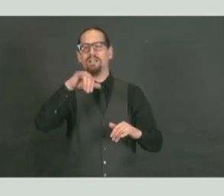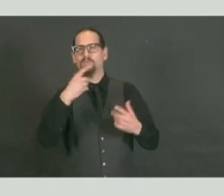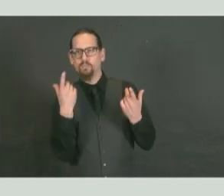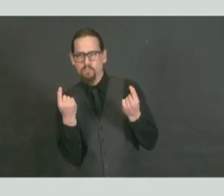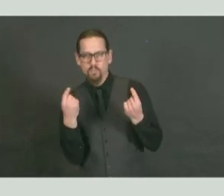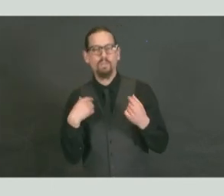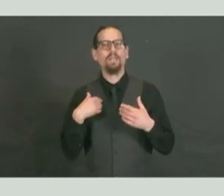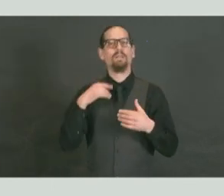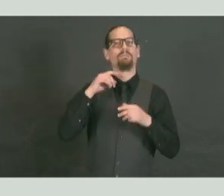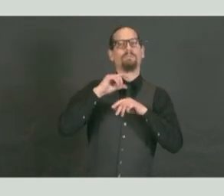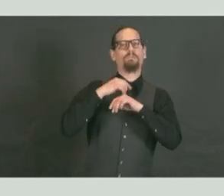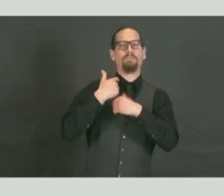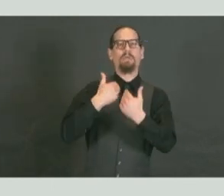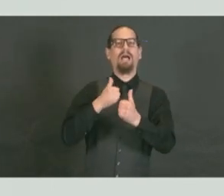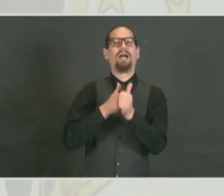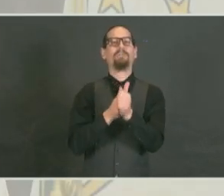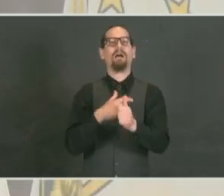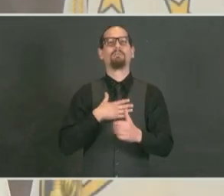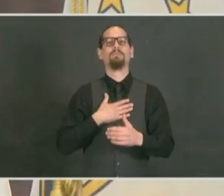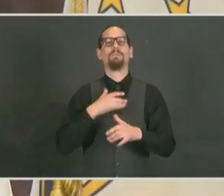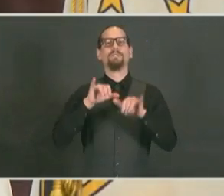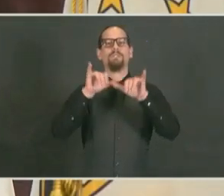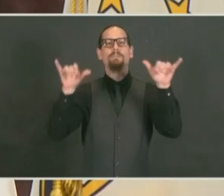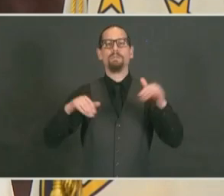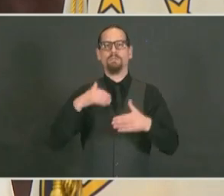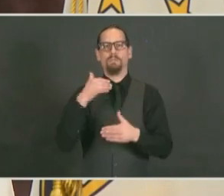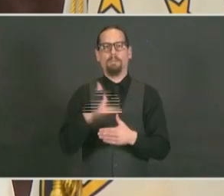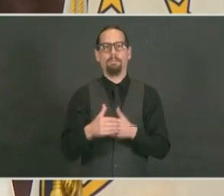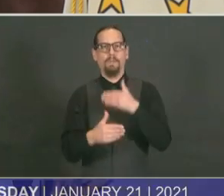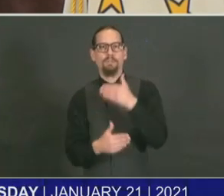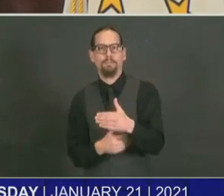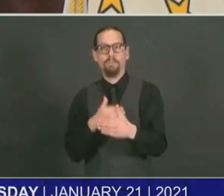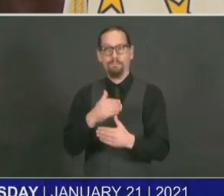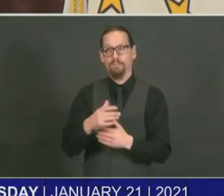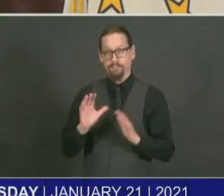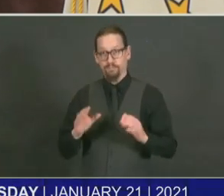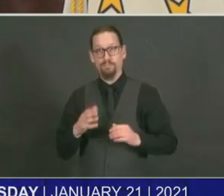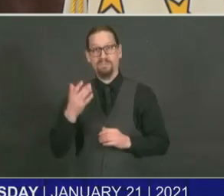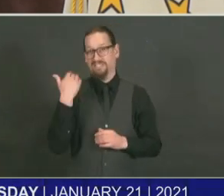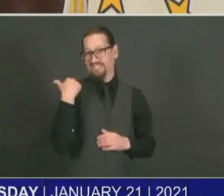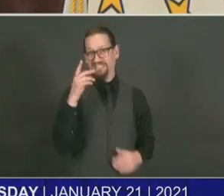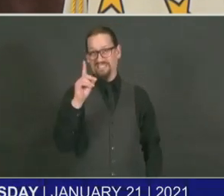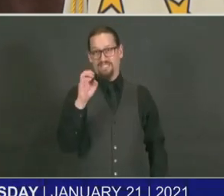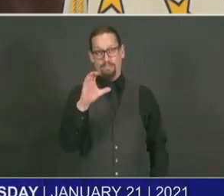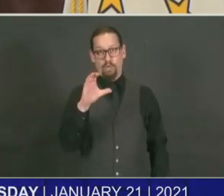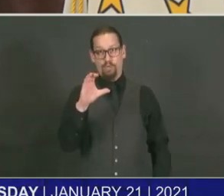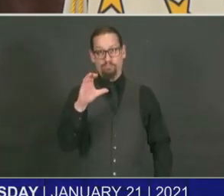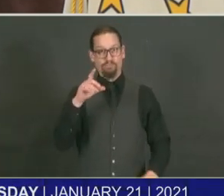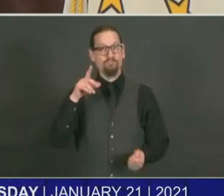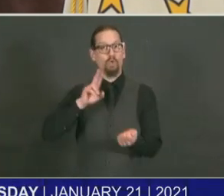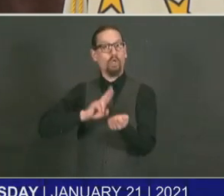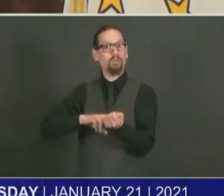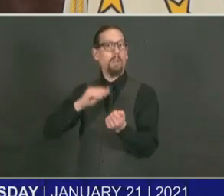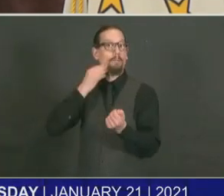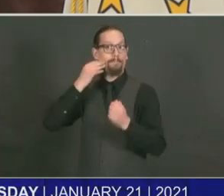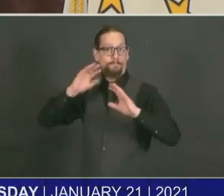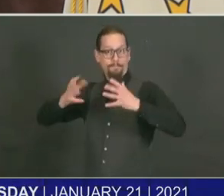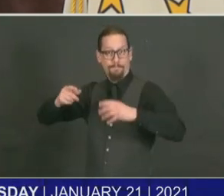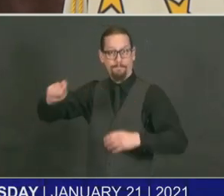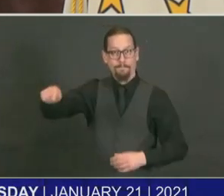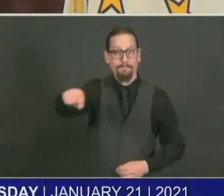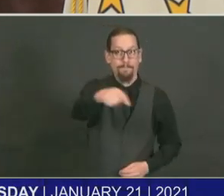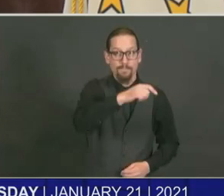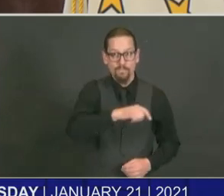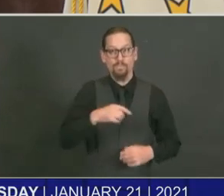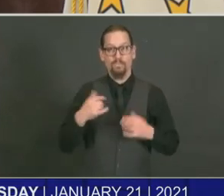as many people know, in nursing homes in December. This week, we're starting to vaccinate, very thrilled to say, in assisted living facilities